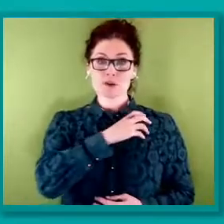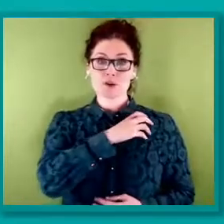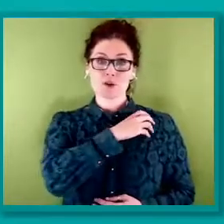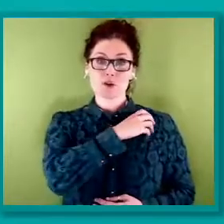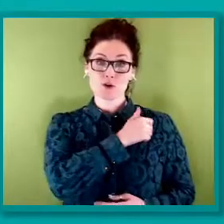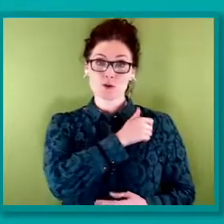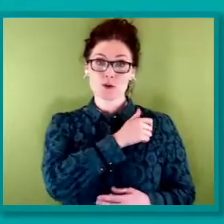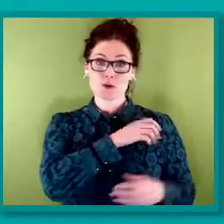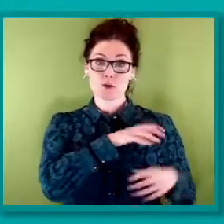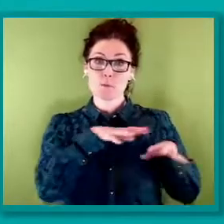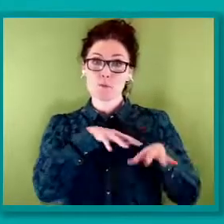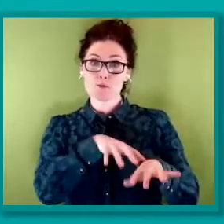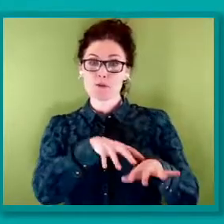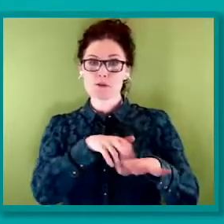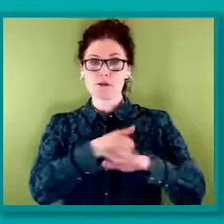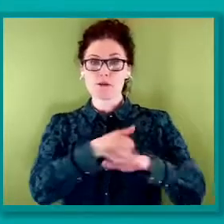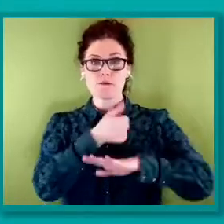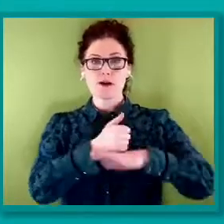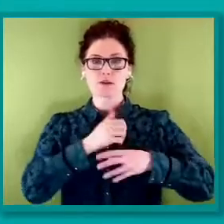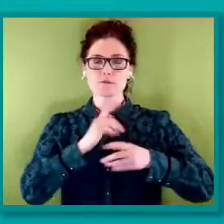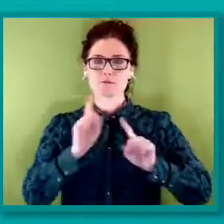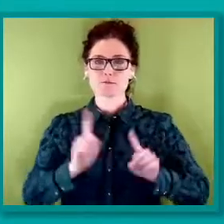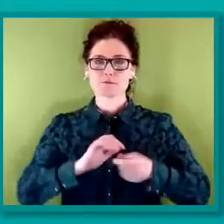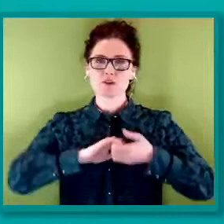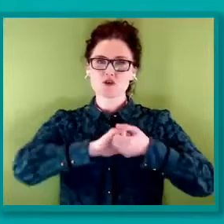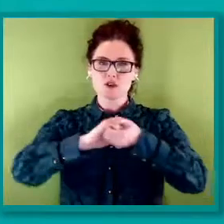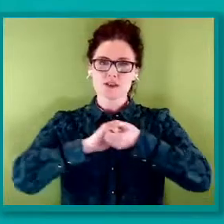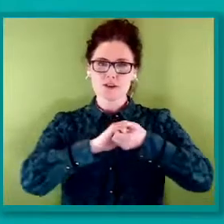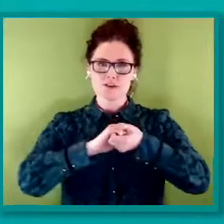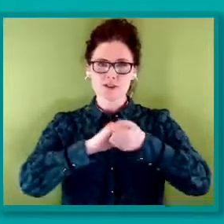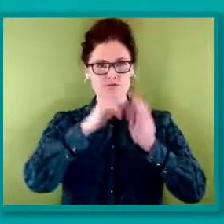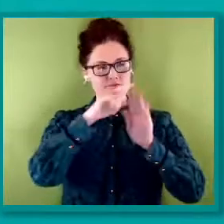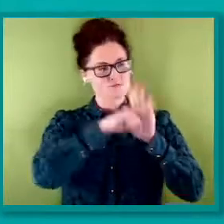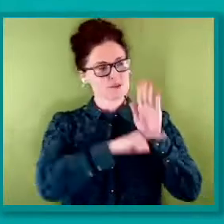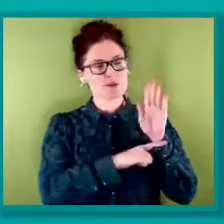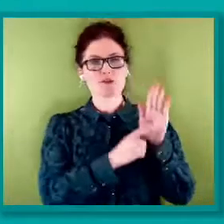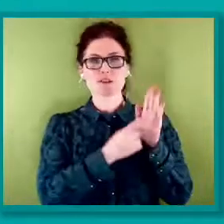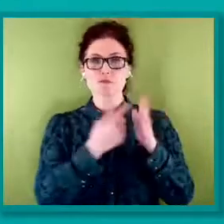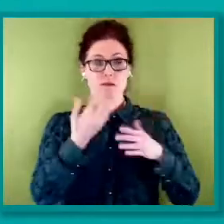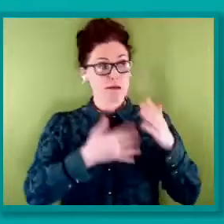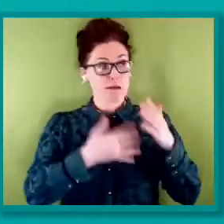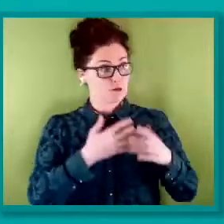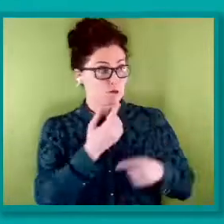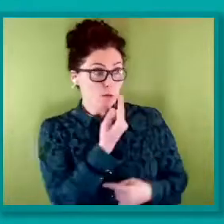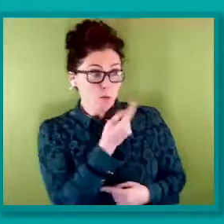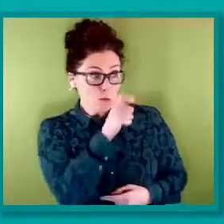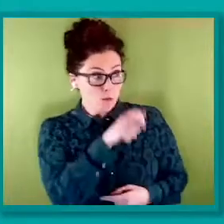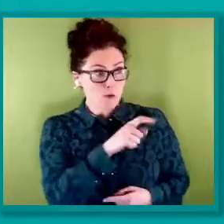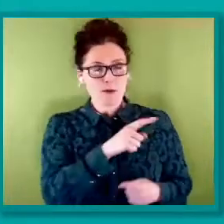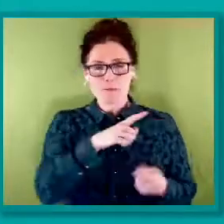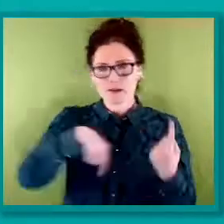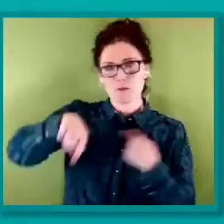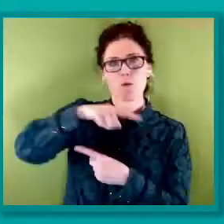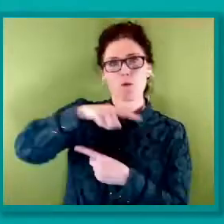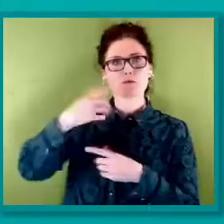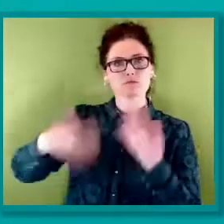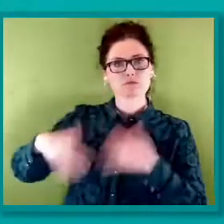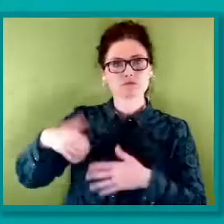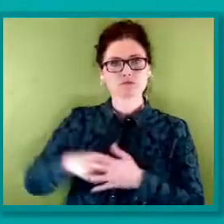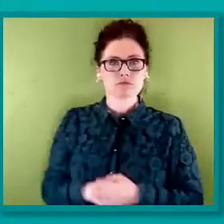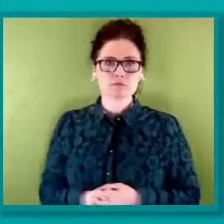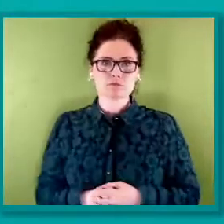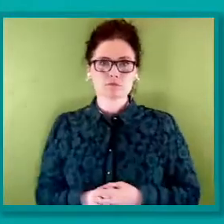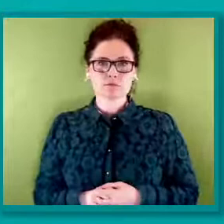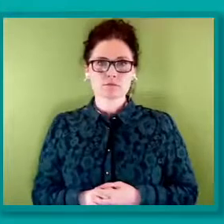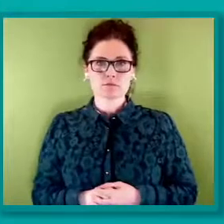founded on solidarity and the principle that an injury to one is an injury to all. We know the policies that hurt workers somewhere hurt